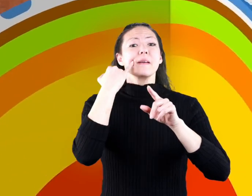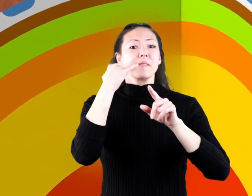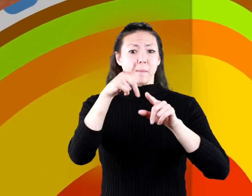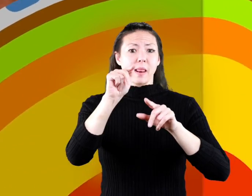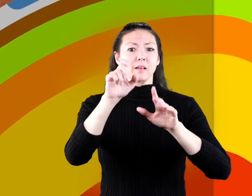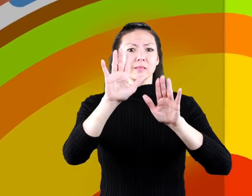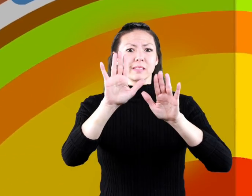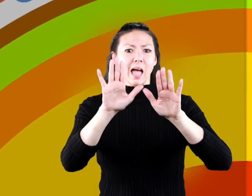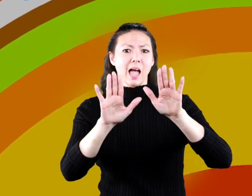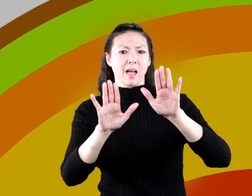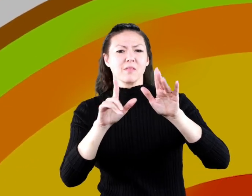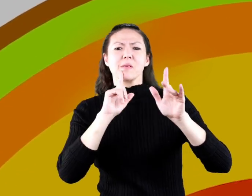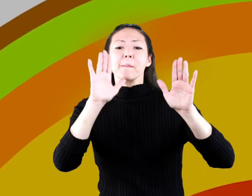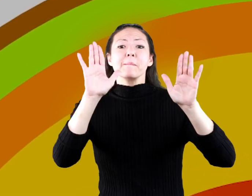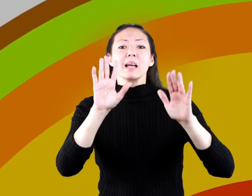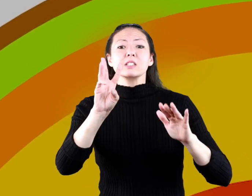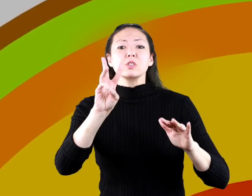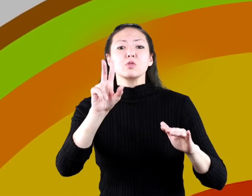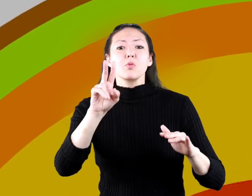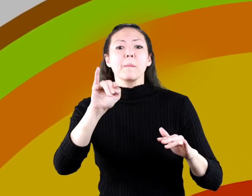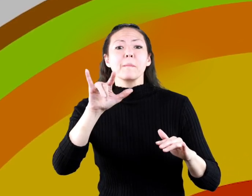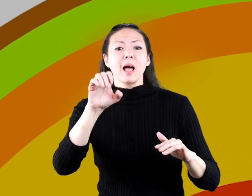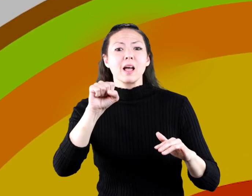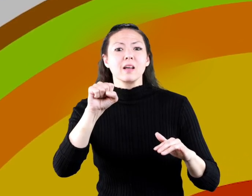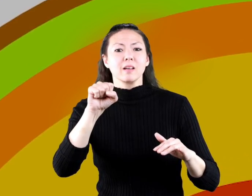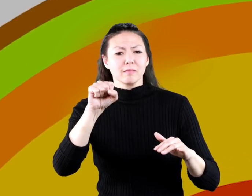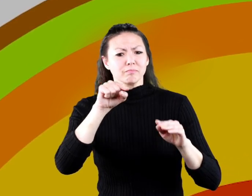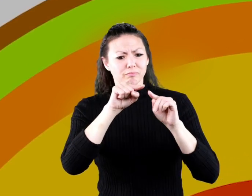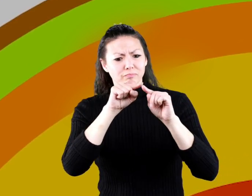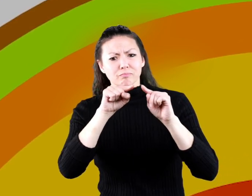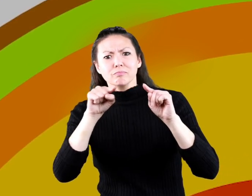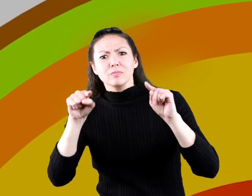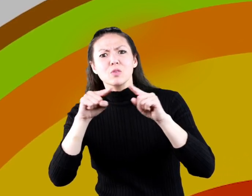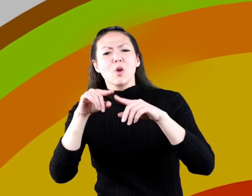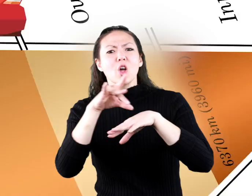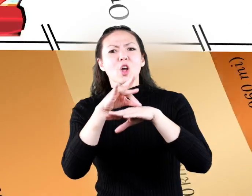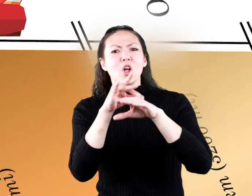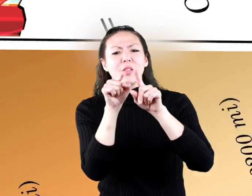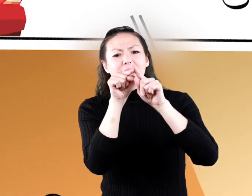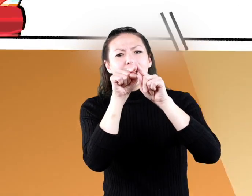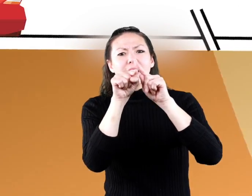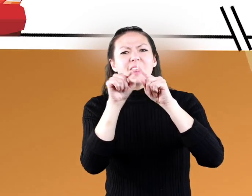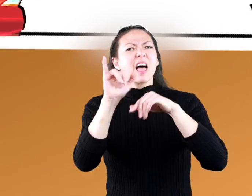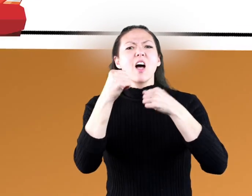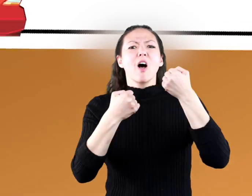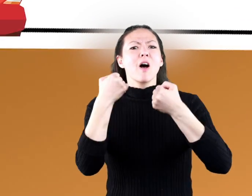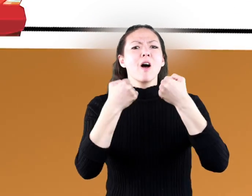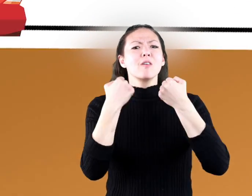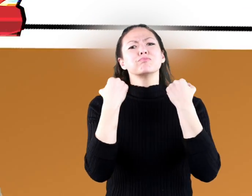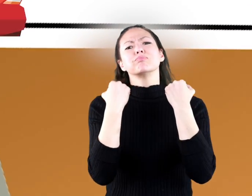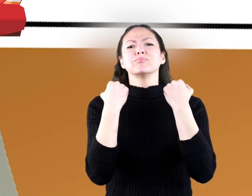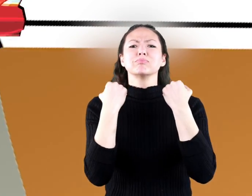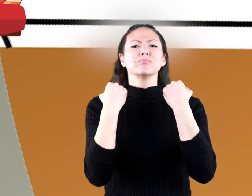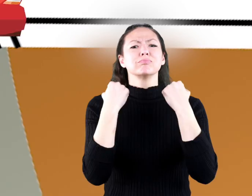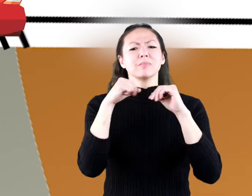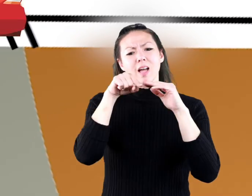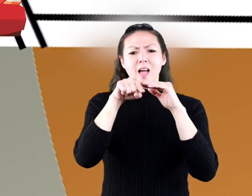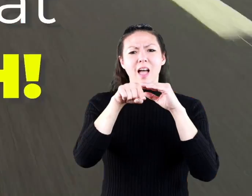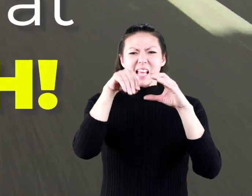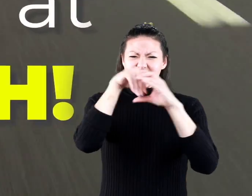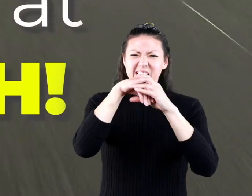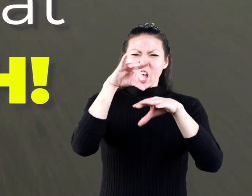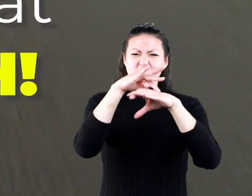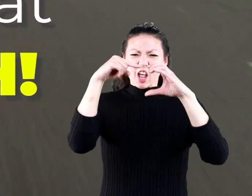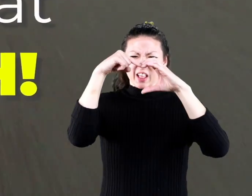these plates go down an amazing 62 miles into the earth if you had a car that could drive down into the earth